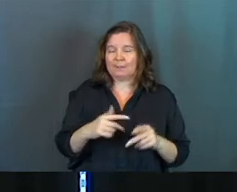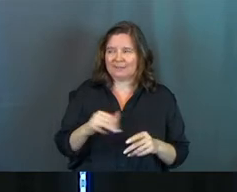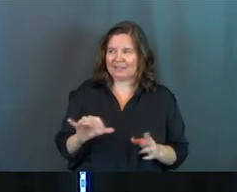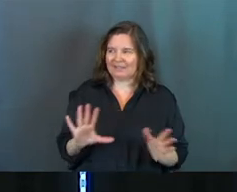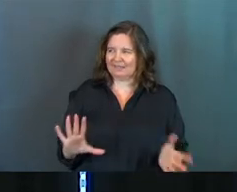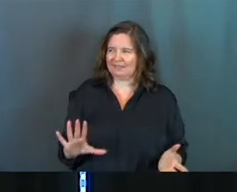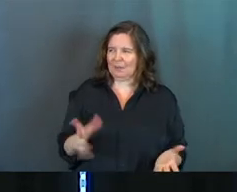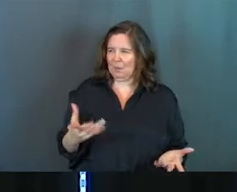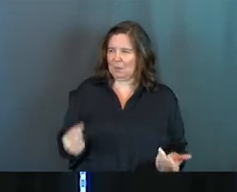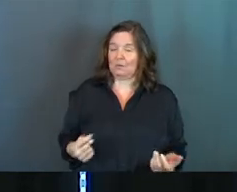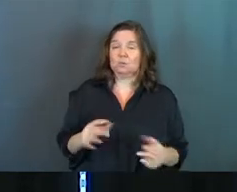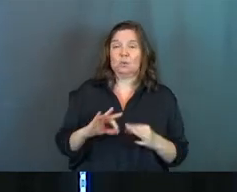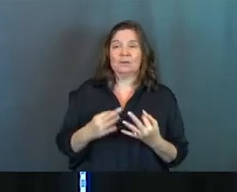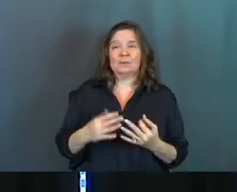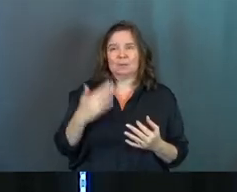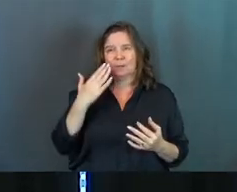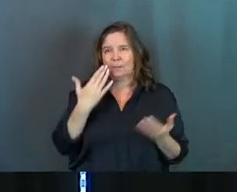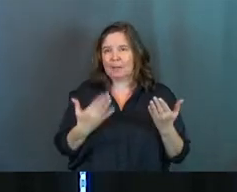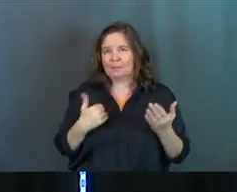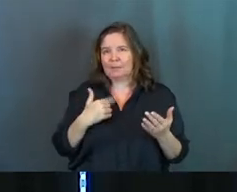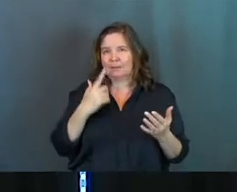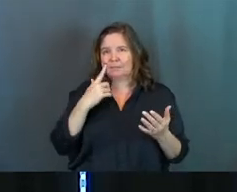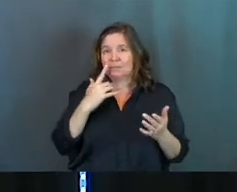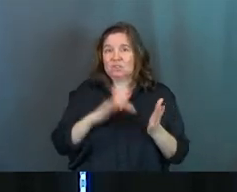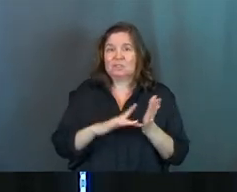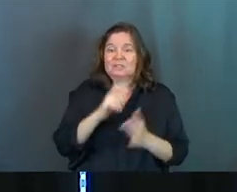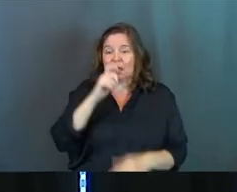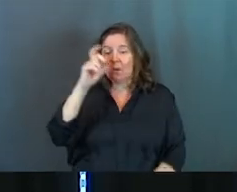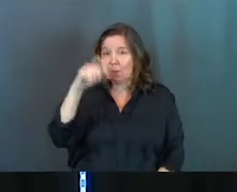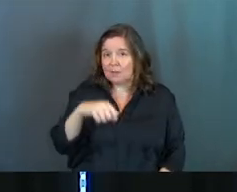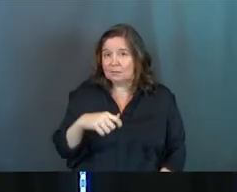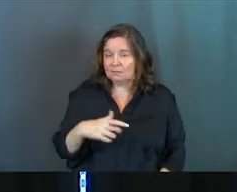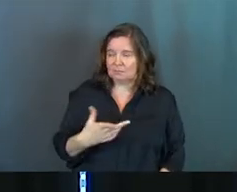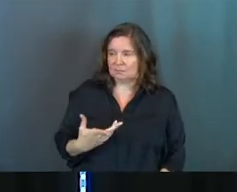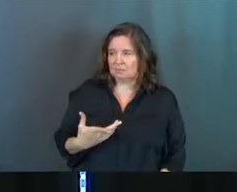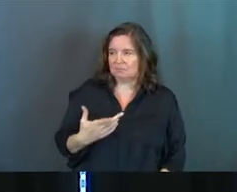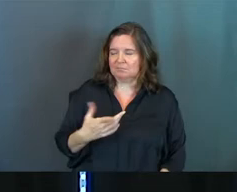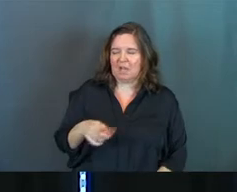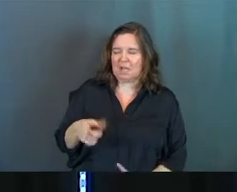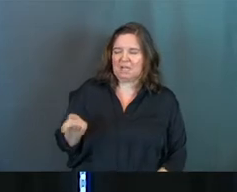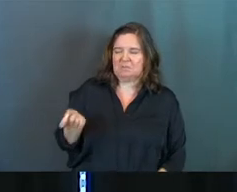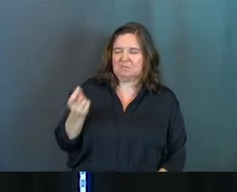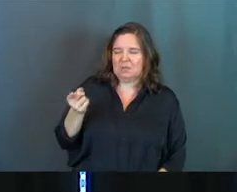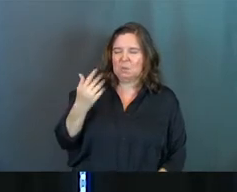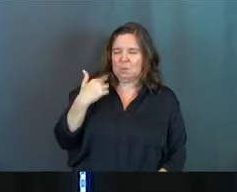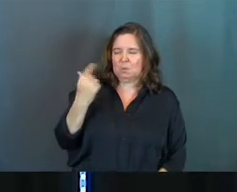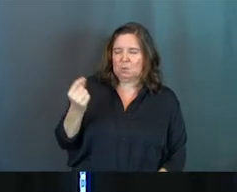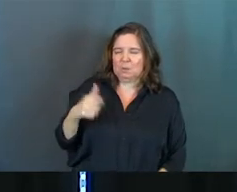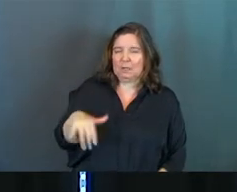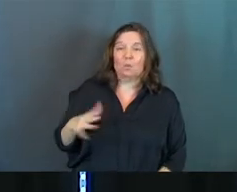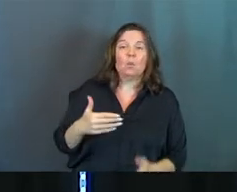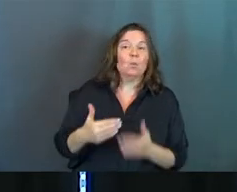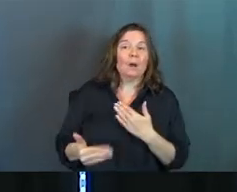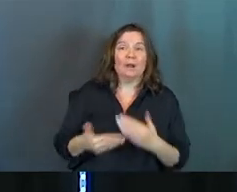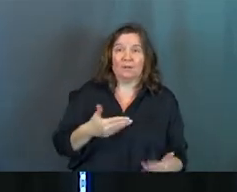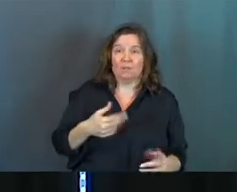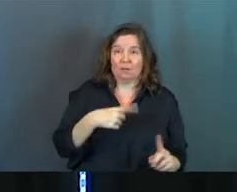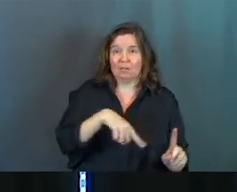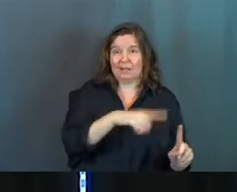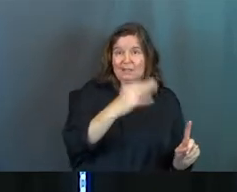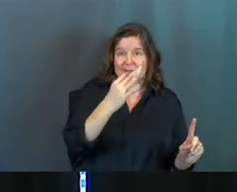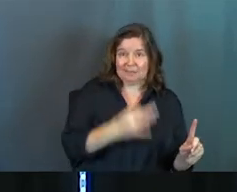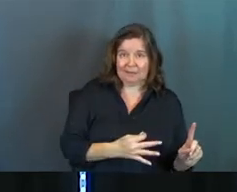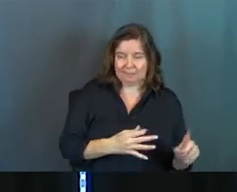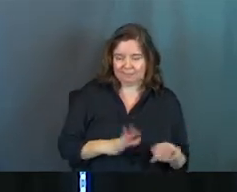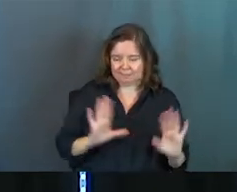it's like, what? So the family's like, you know, maybe they think Jesus is not wise. Like he doesn't know what he's doing. He's just, just giving up or whatever they may have come up with,